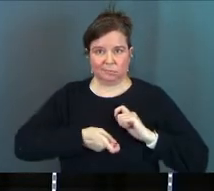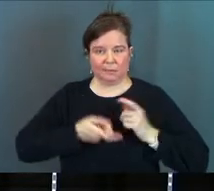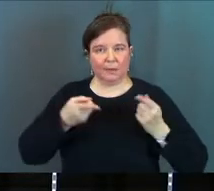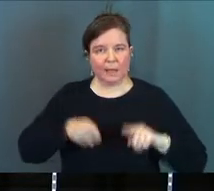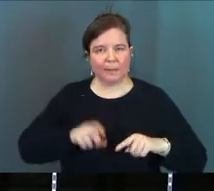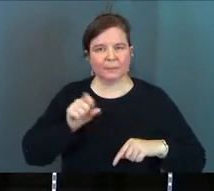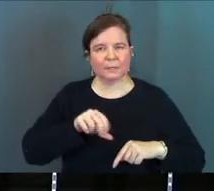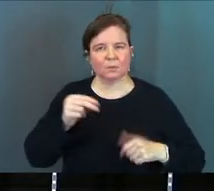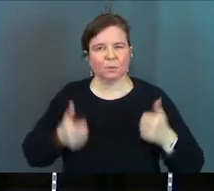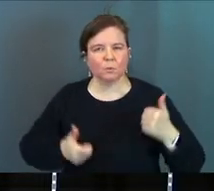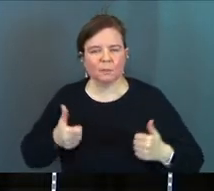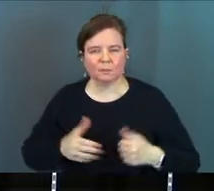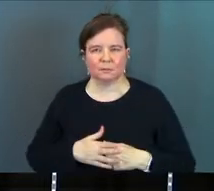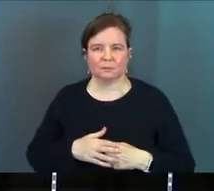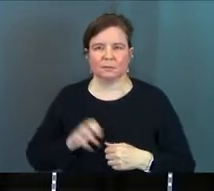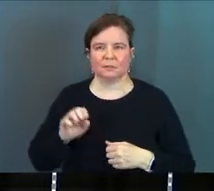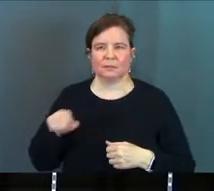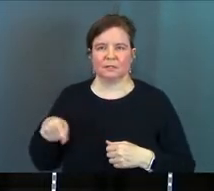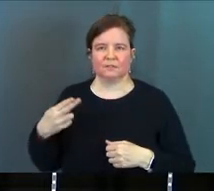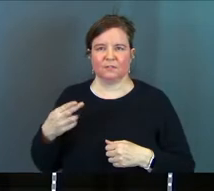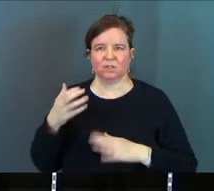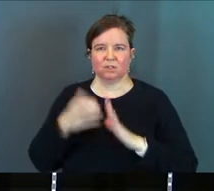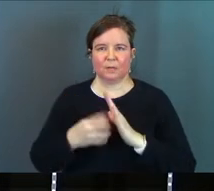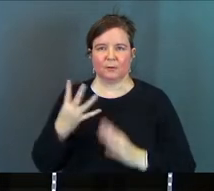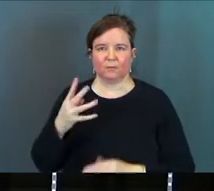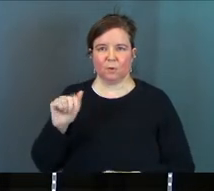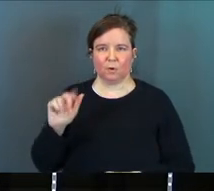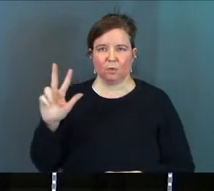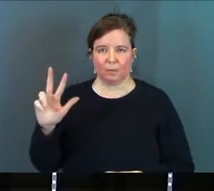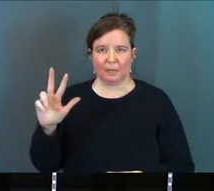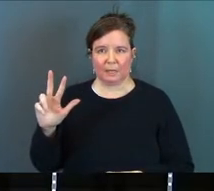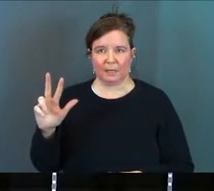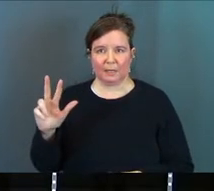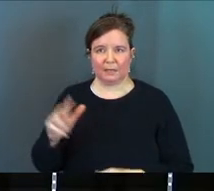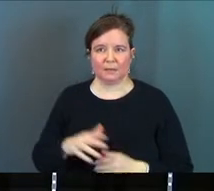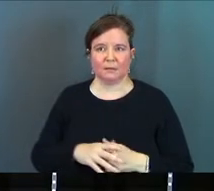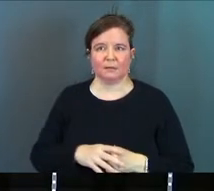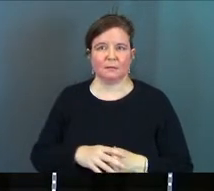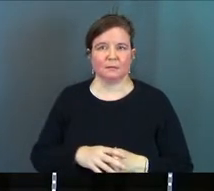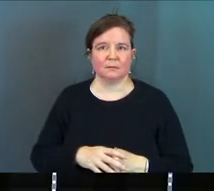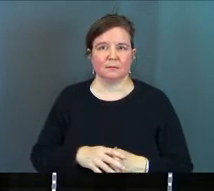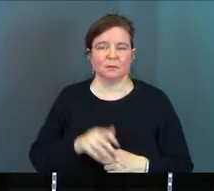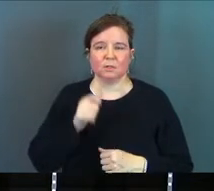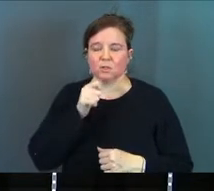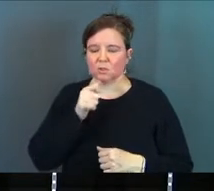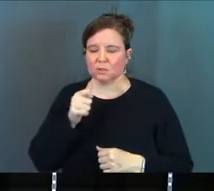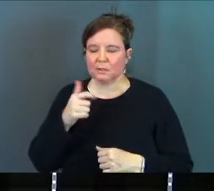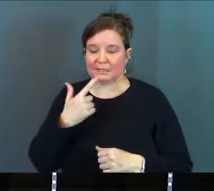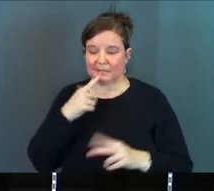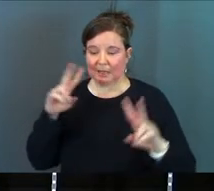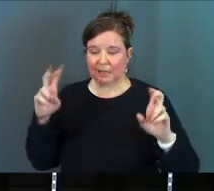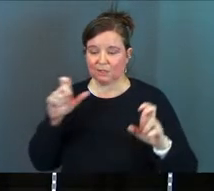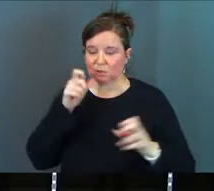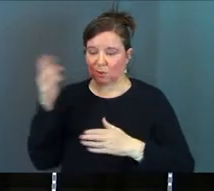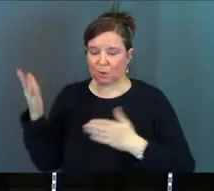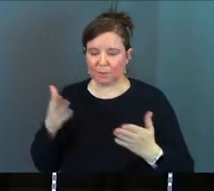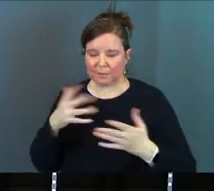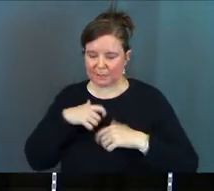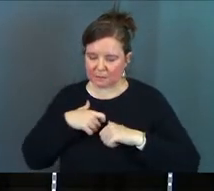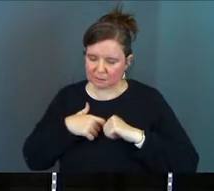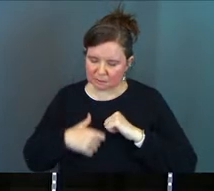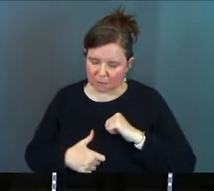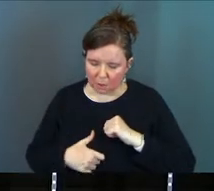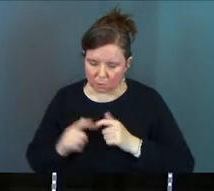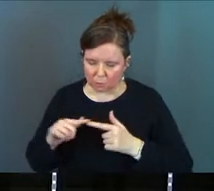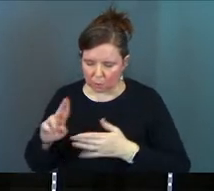Ephesians chapter 4 verse 30 says this. And do not bring sorrow to God's Holy Spirit by the way that you